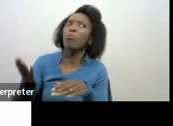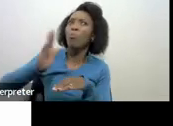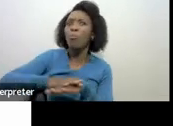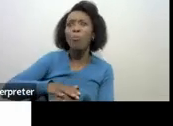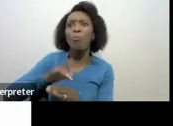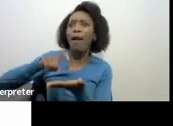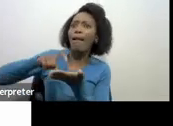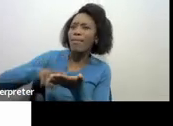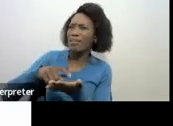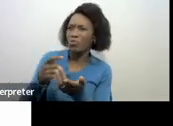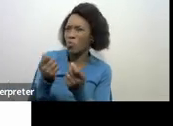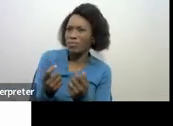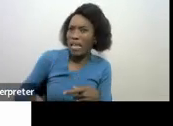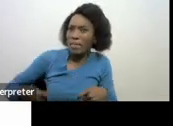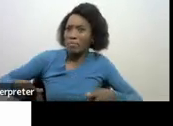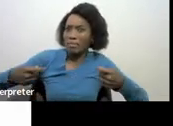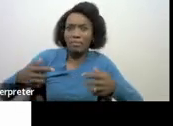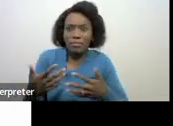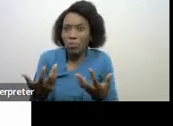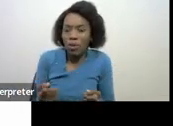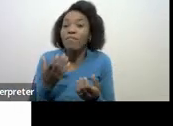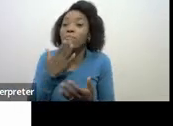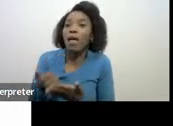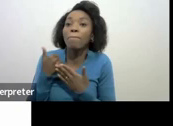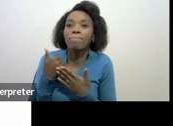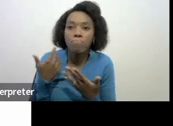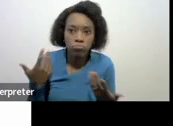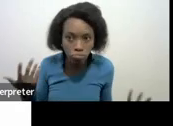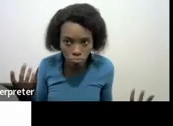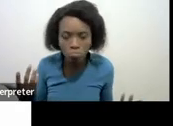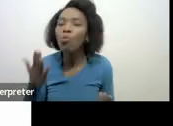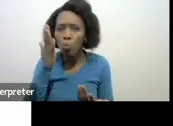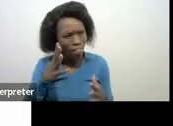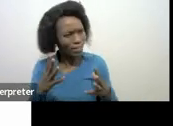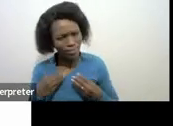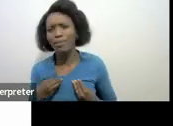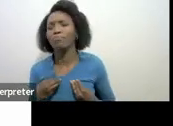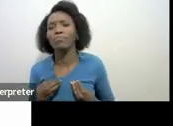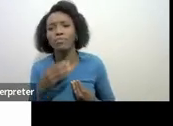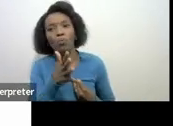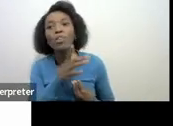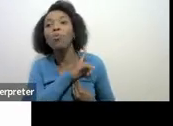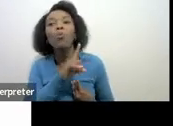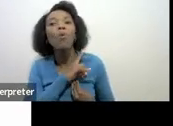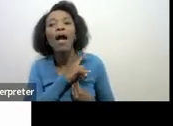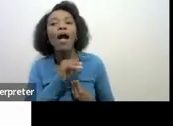actually do not even exist please assist us we will accept you because it's not similar